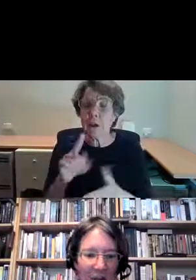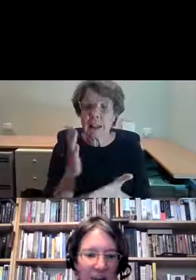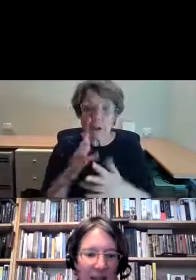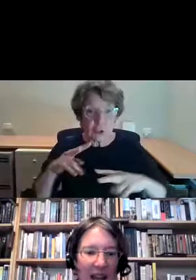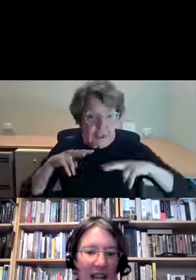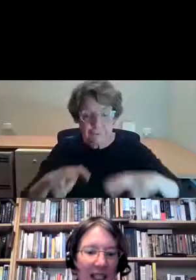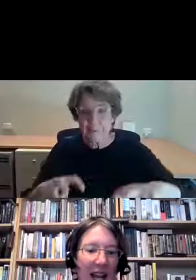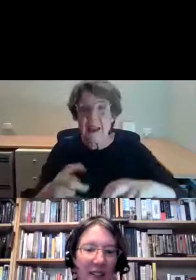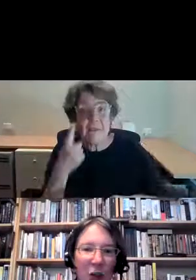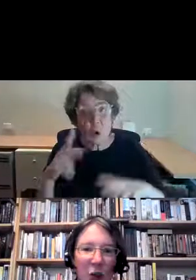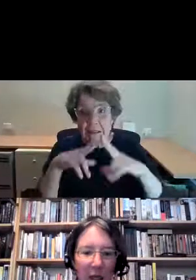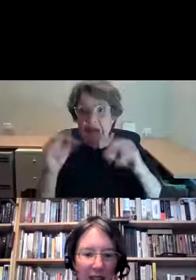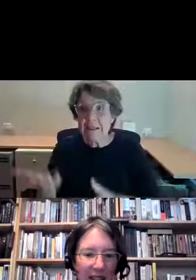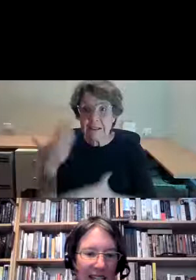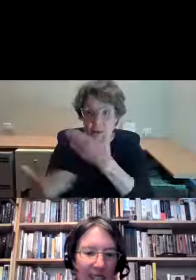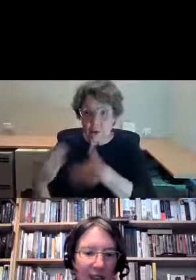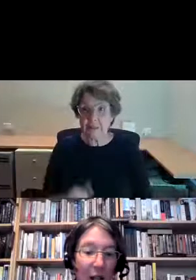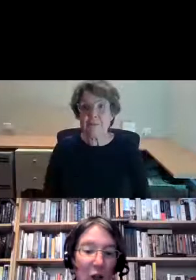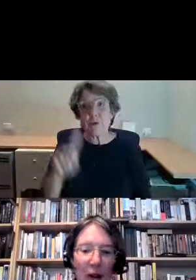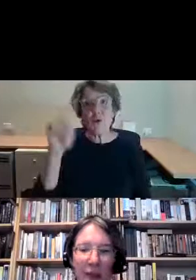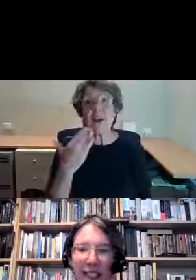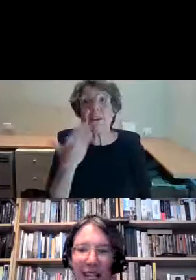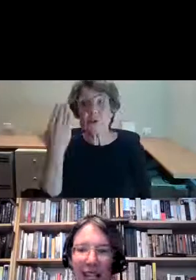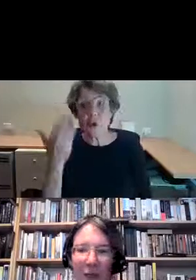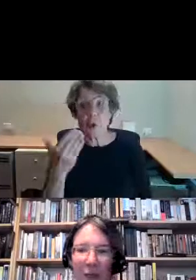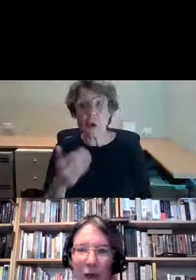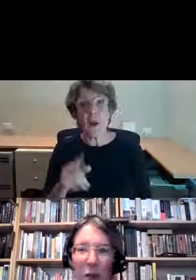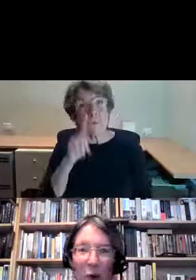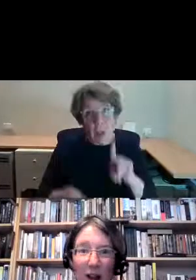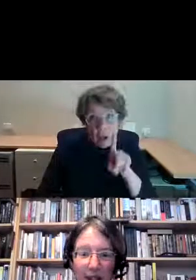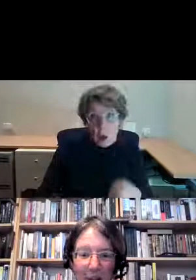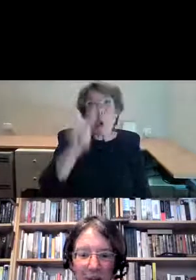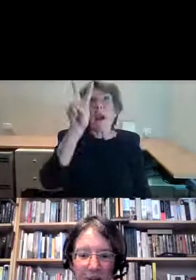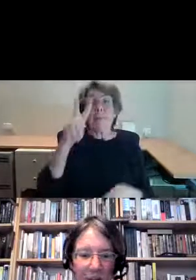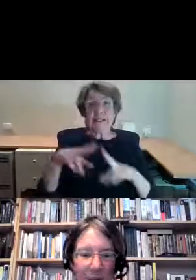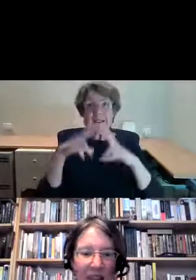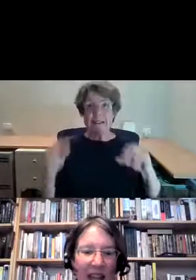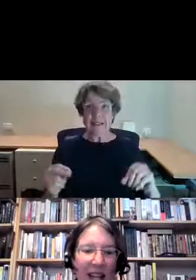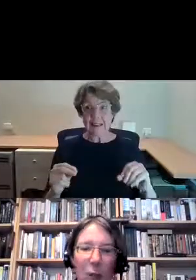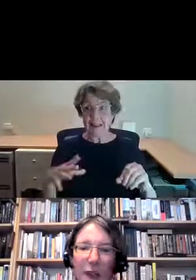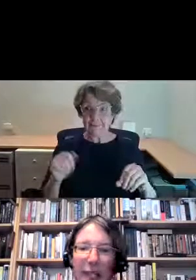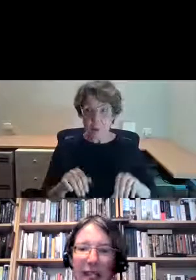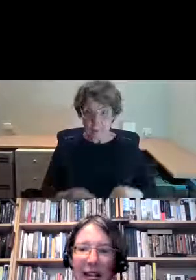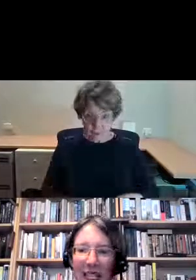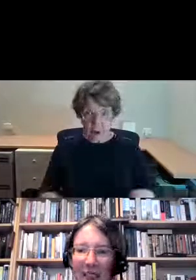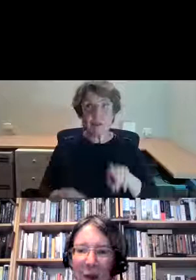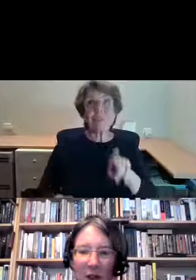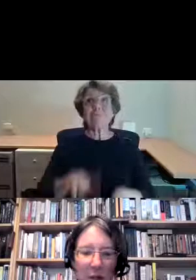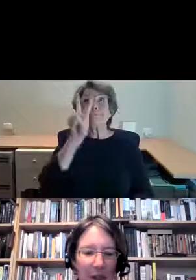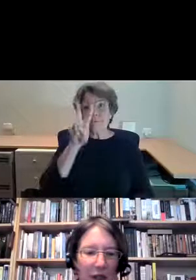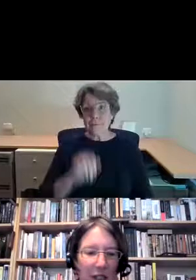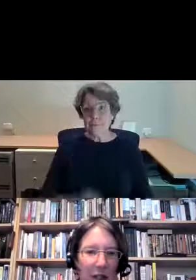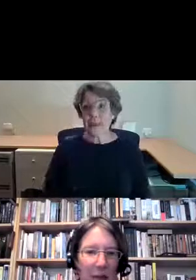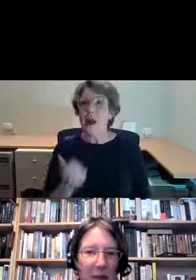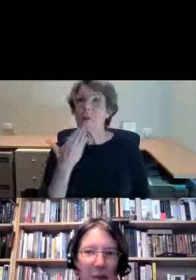history. Today's talk is Look Up Sydney from the ground up and our presenter is